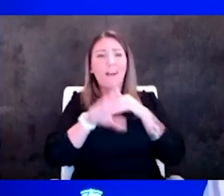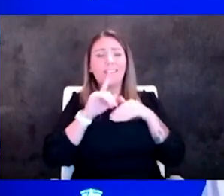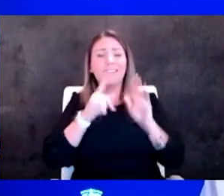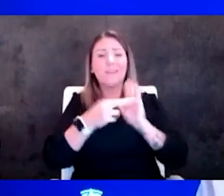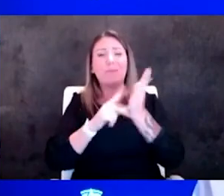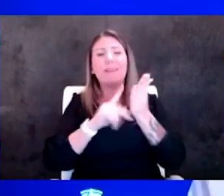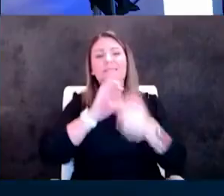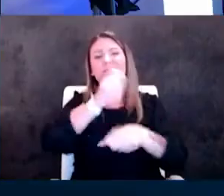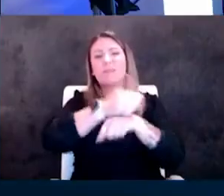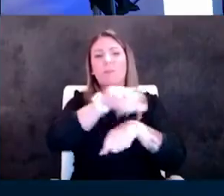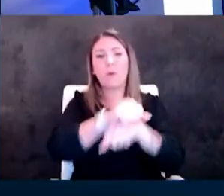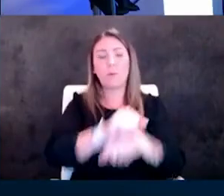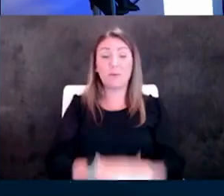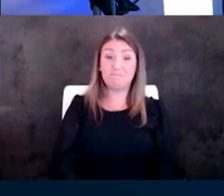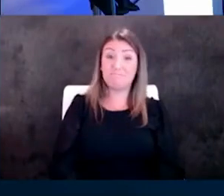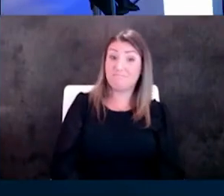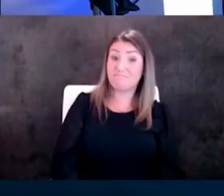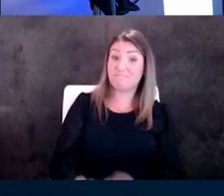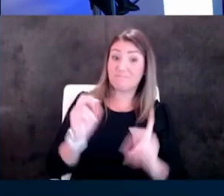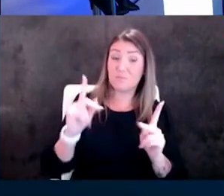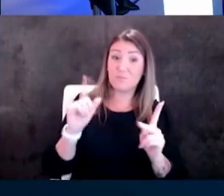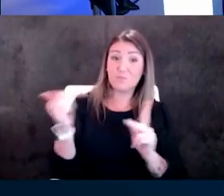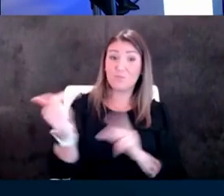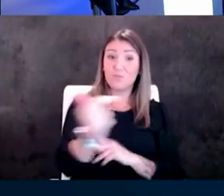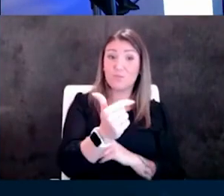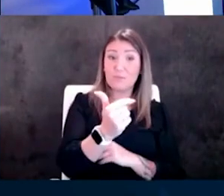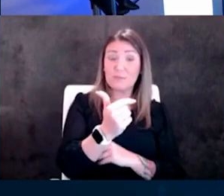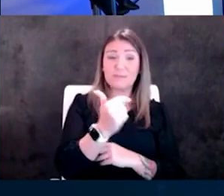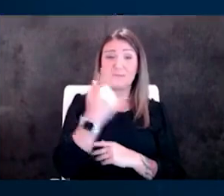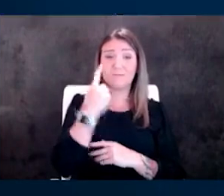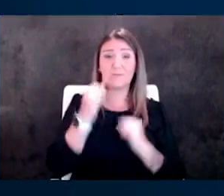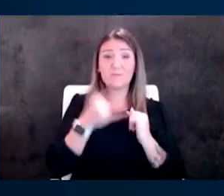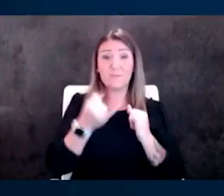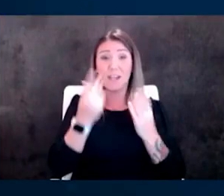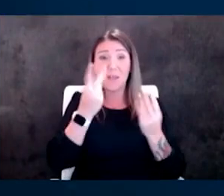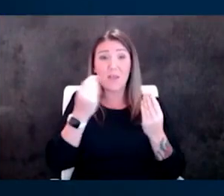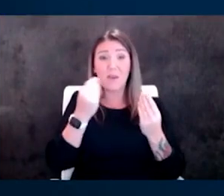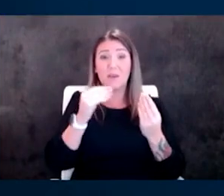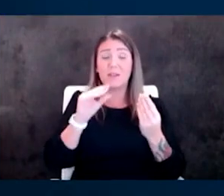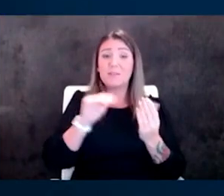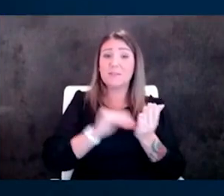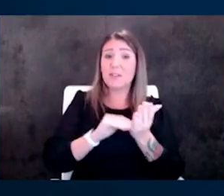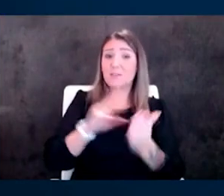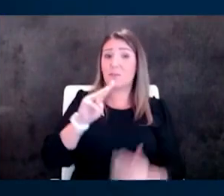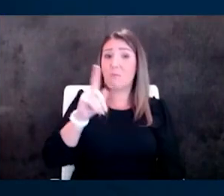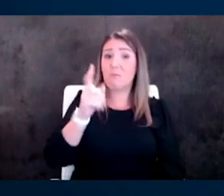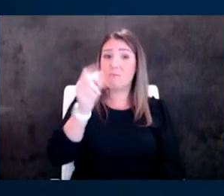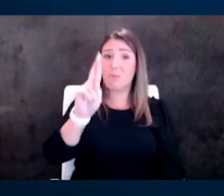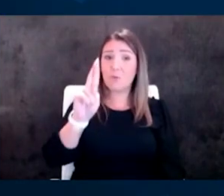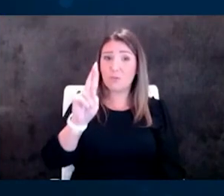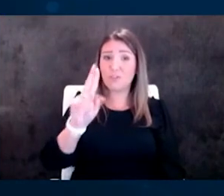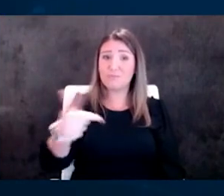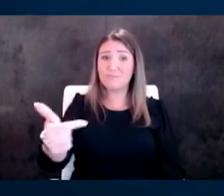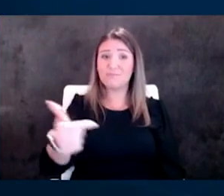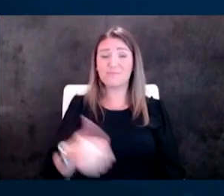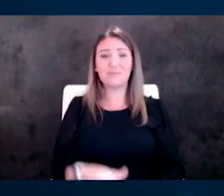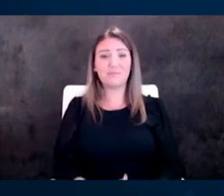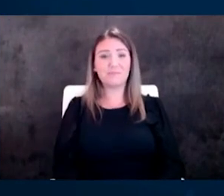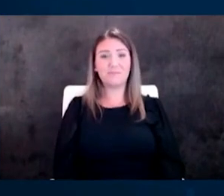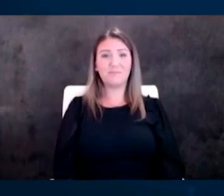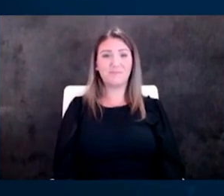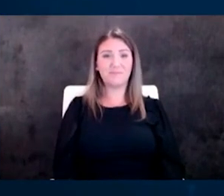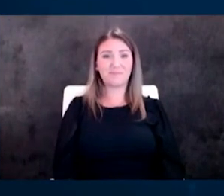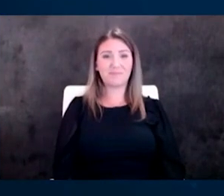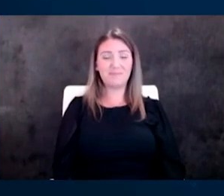okay let's go around the horn for our final thoughts dr mosher i'm going to start with you sir well uh i would be